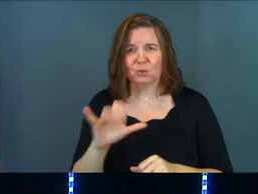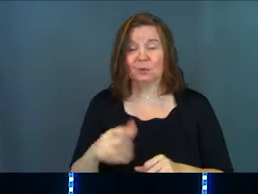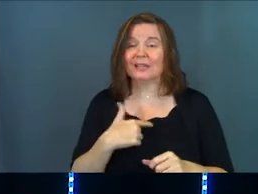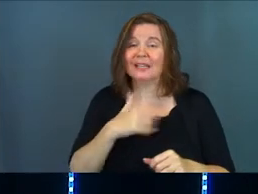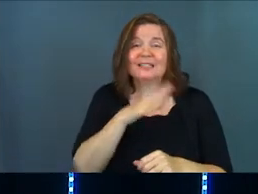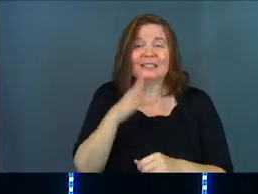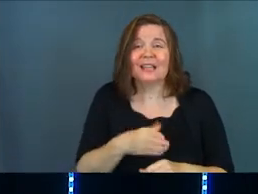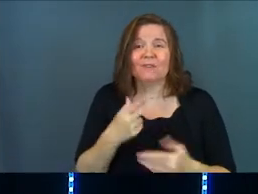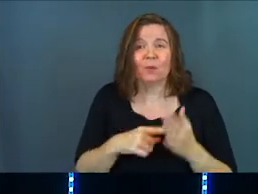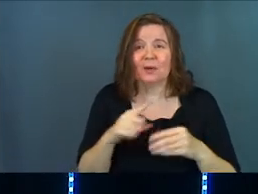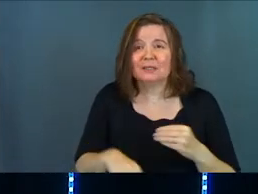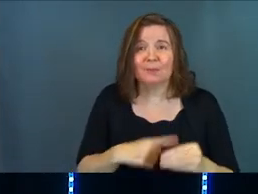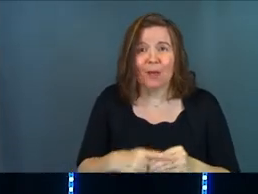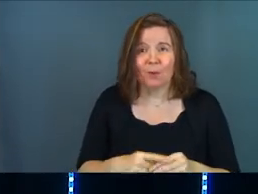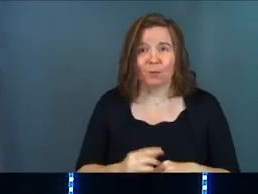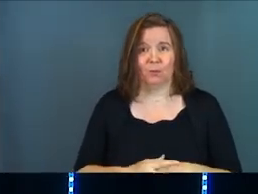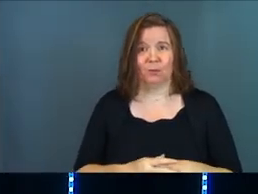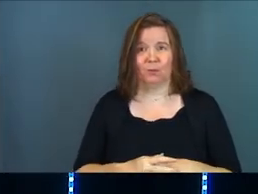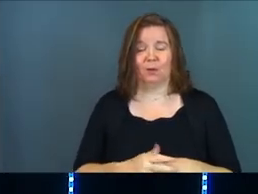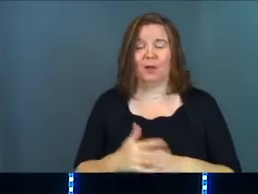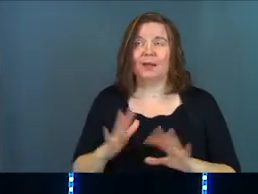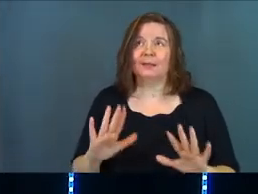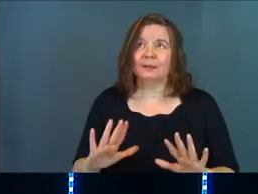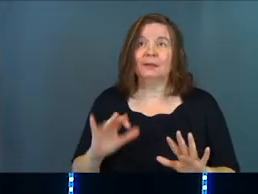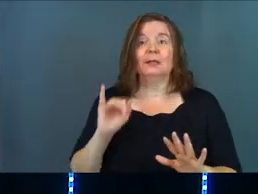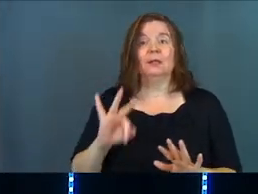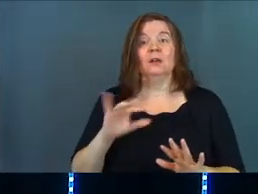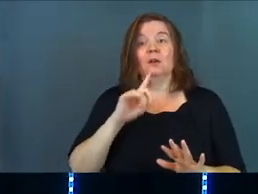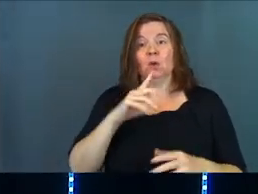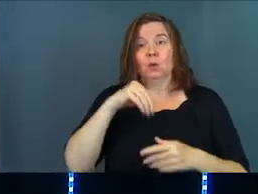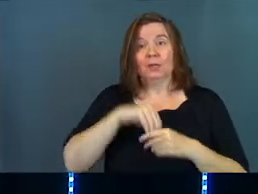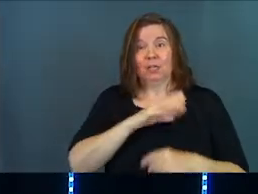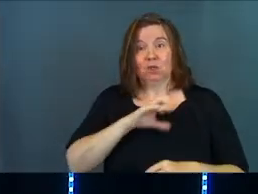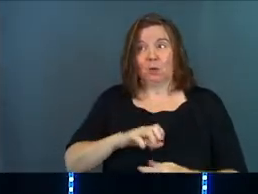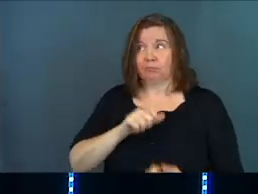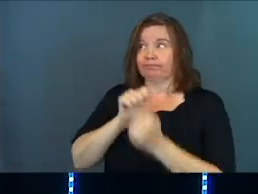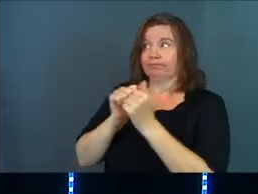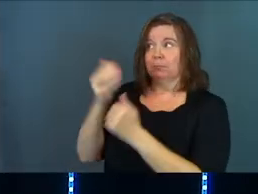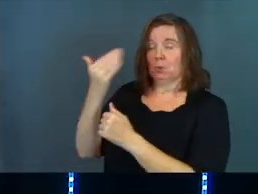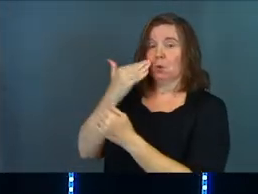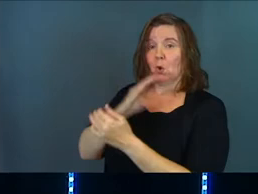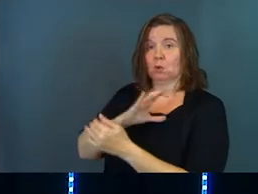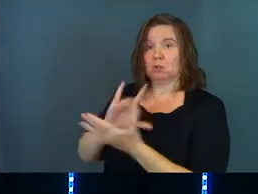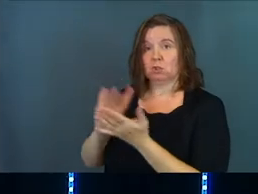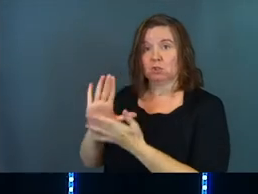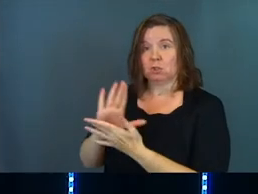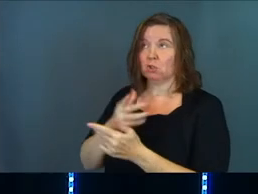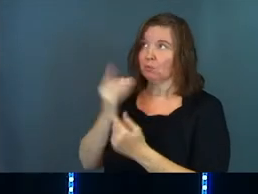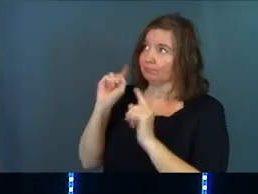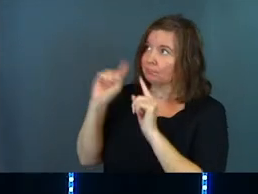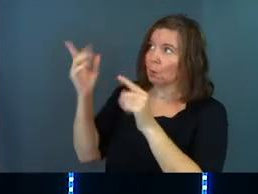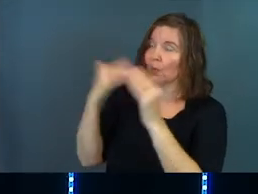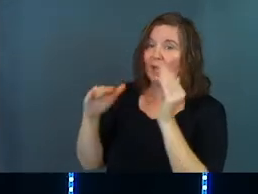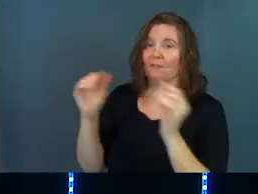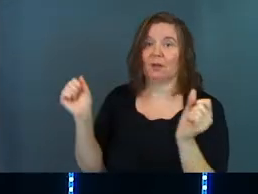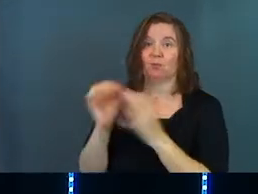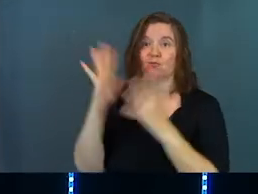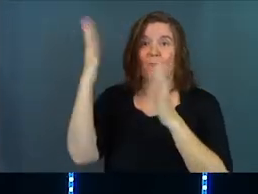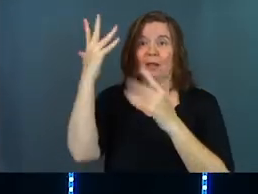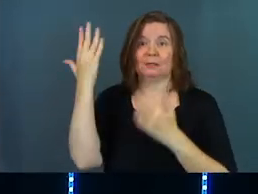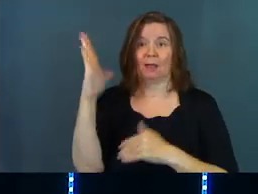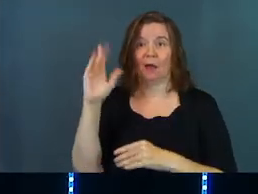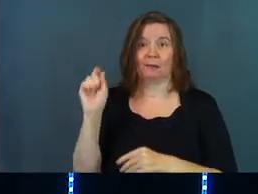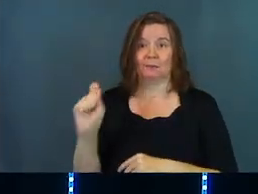do. That's never what it's about. If you are in Christ and you know Jesus Christ, you're headed to heaven, praise God.